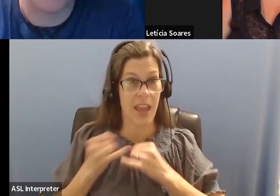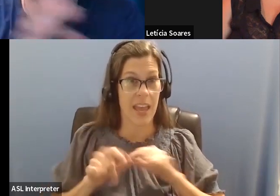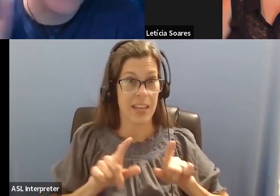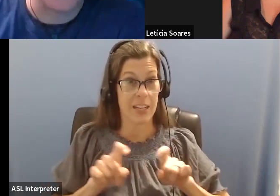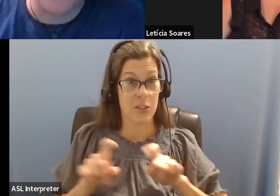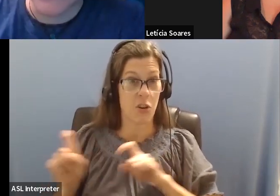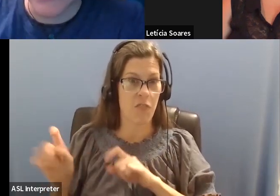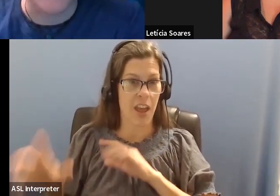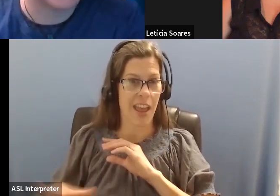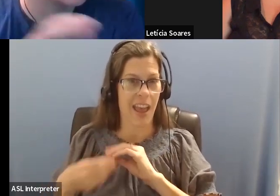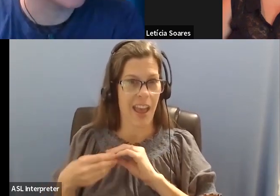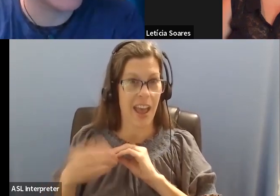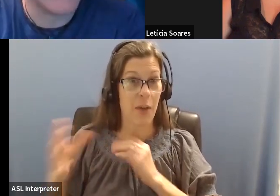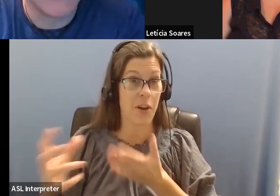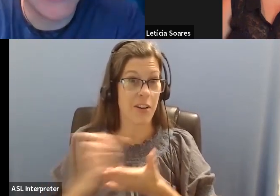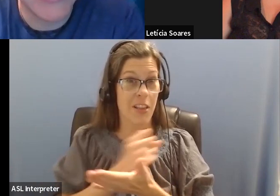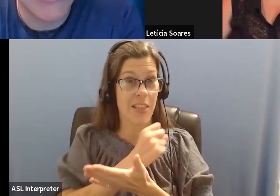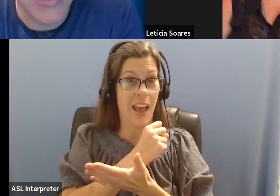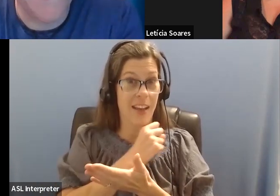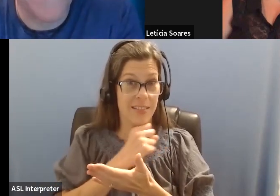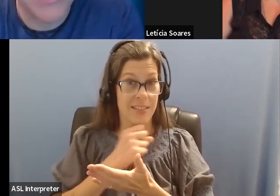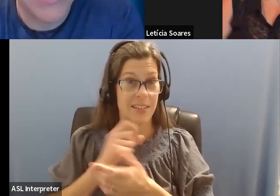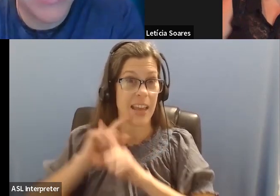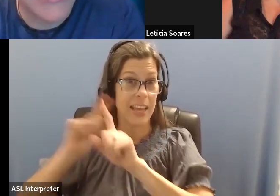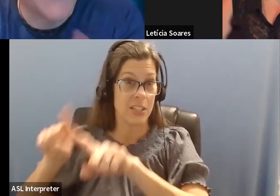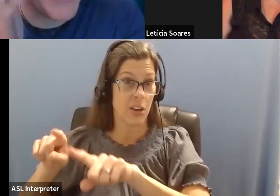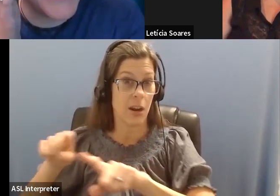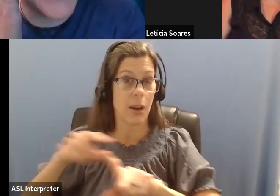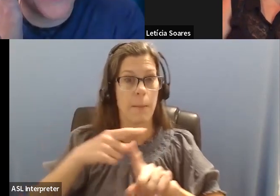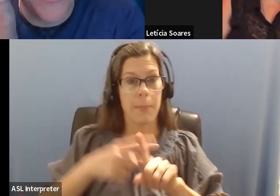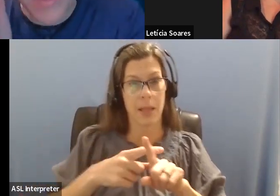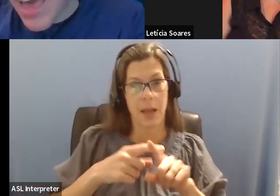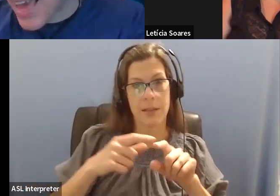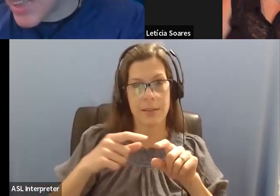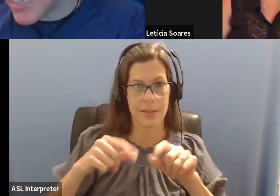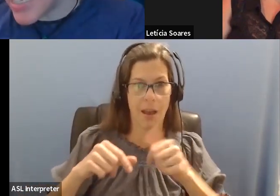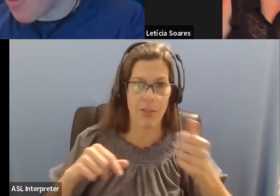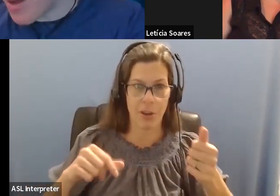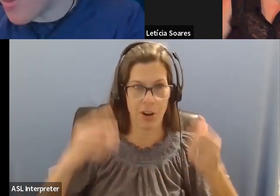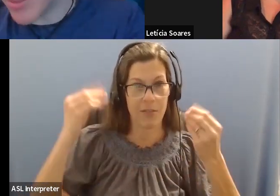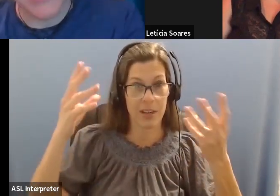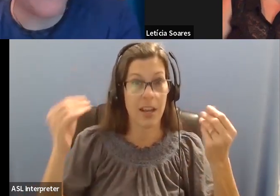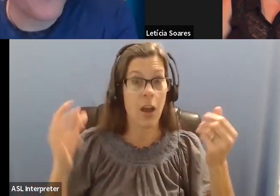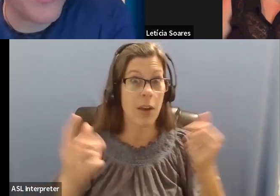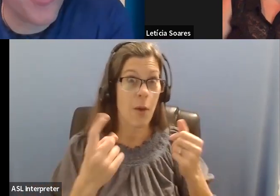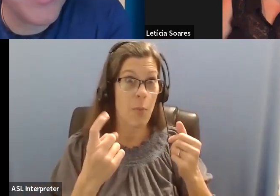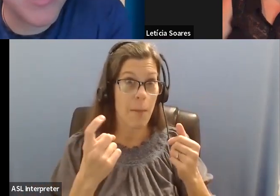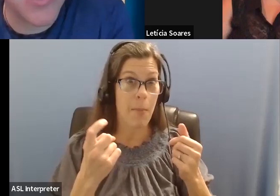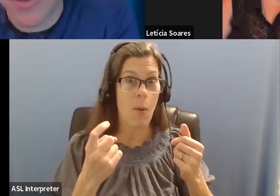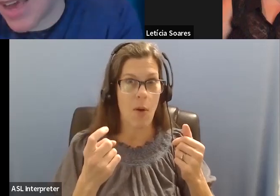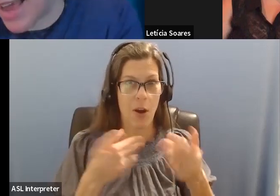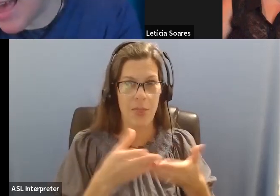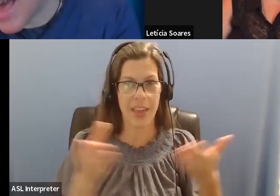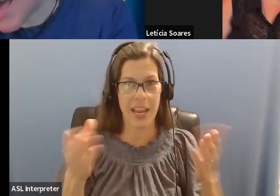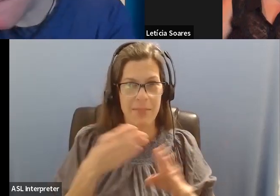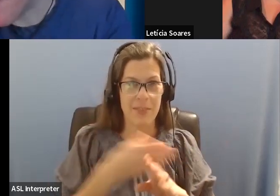this webinar, and I'll be collecting those answers and Leticia's, um, experiences as well. Hey, Leticia, one more thing before we go into